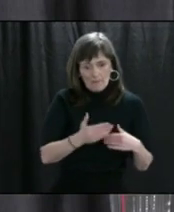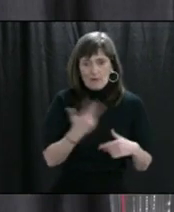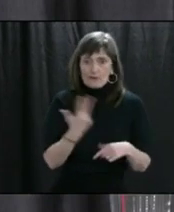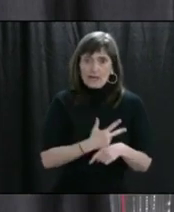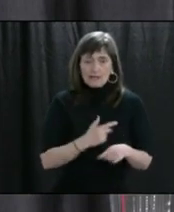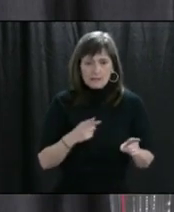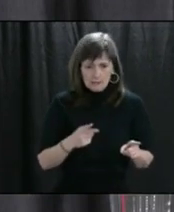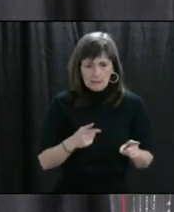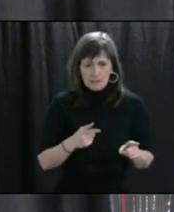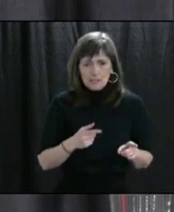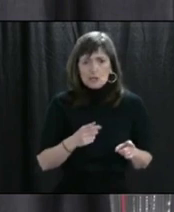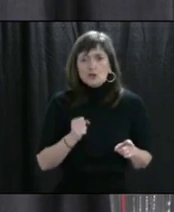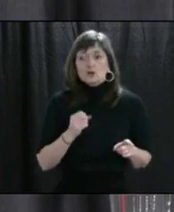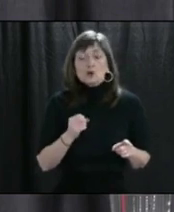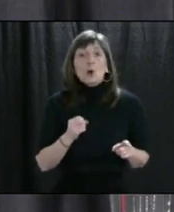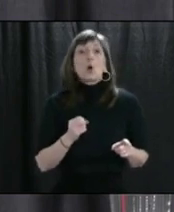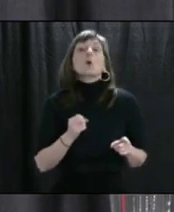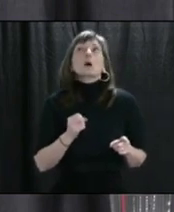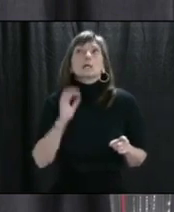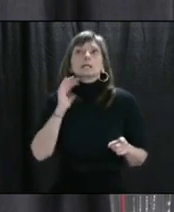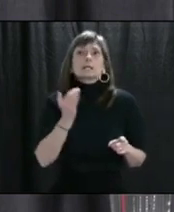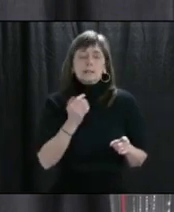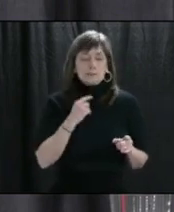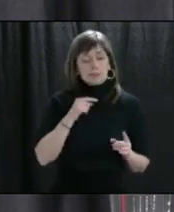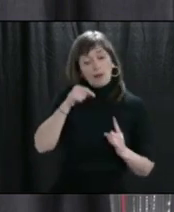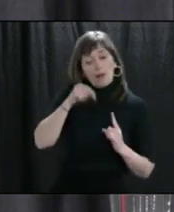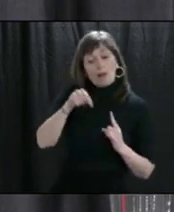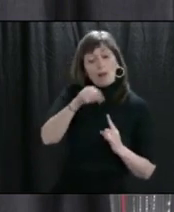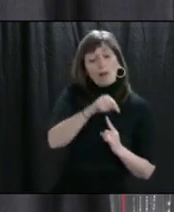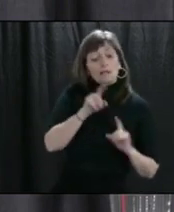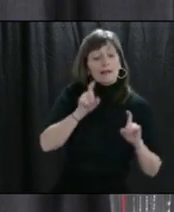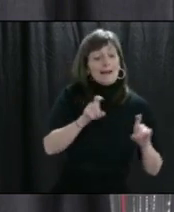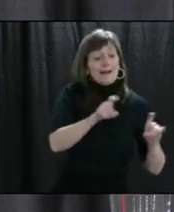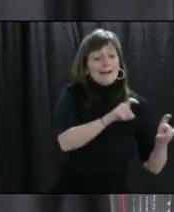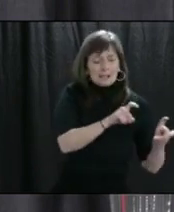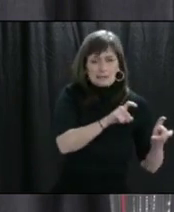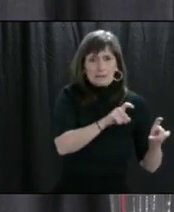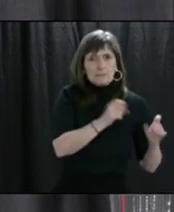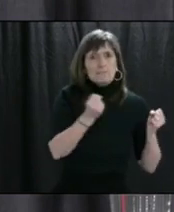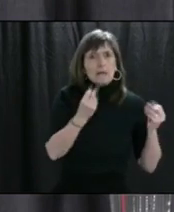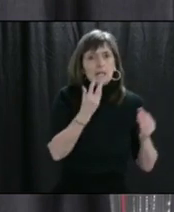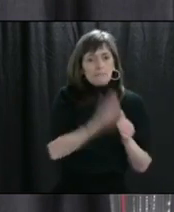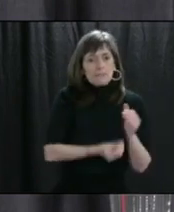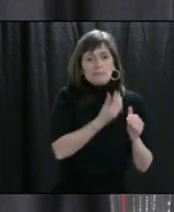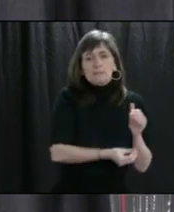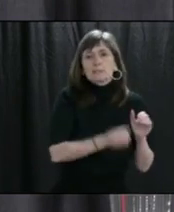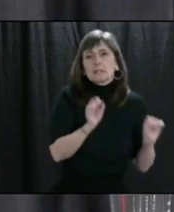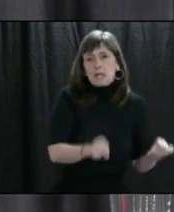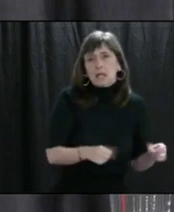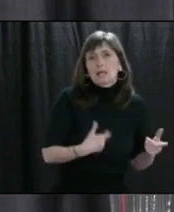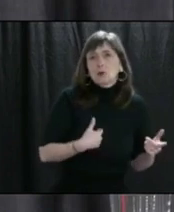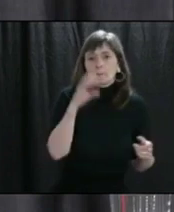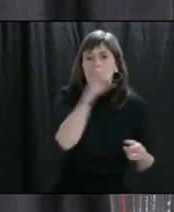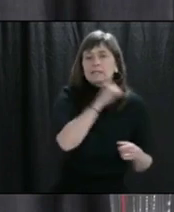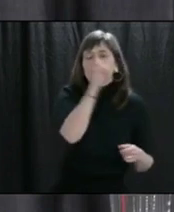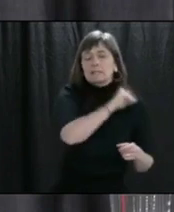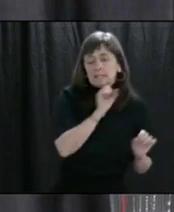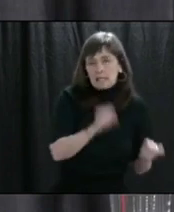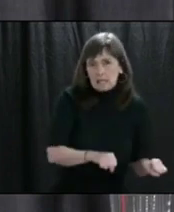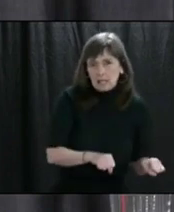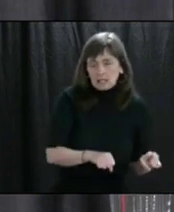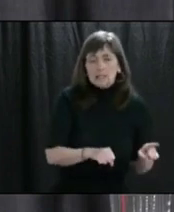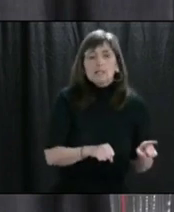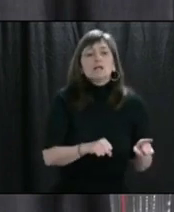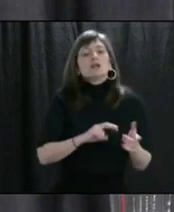was likely to miss items or individuals, that was when the advisory, the instruction went